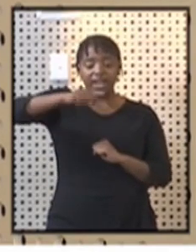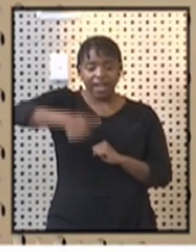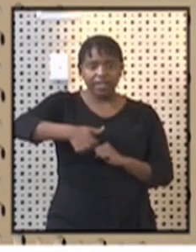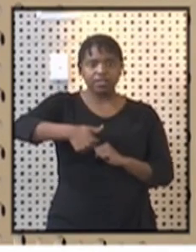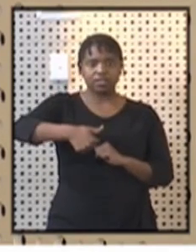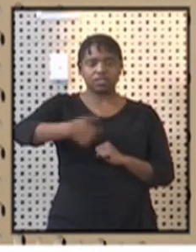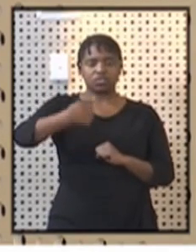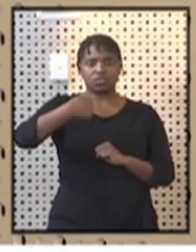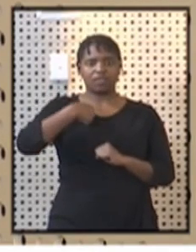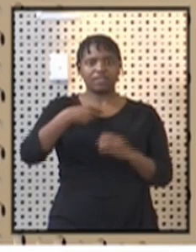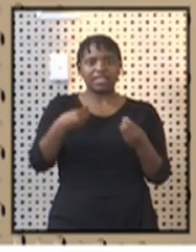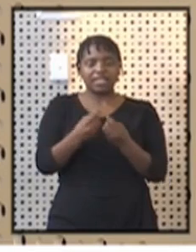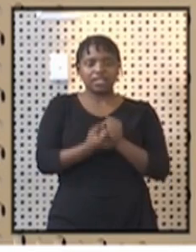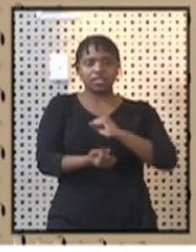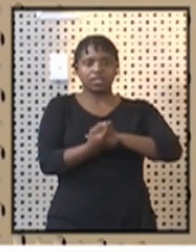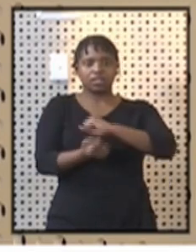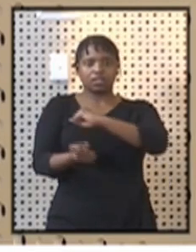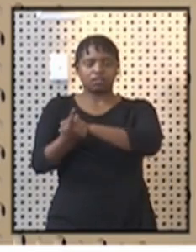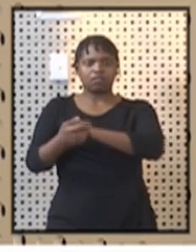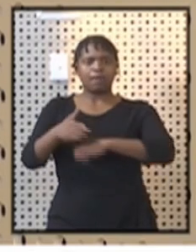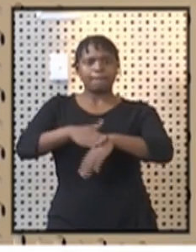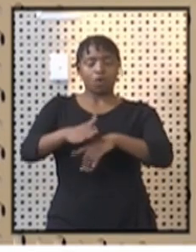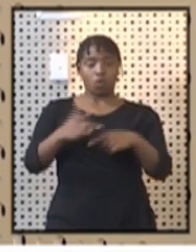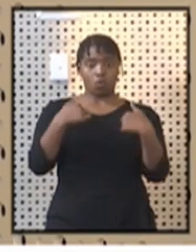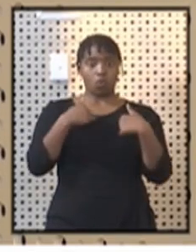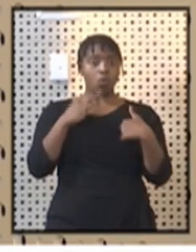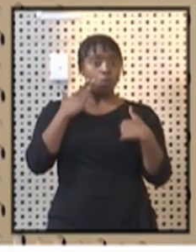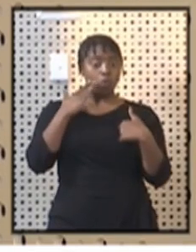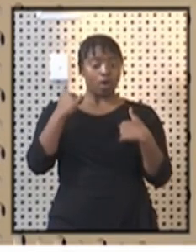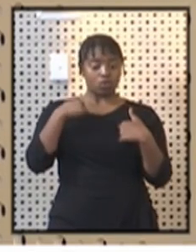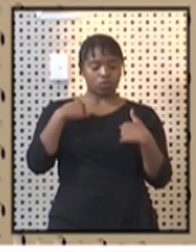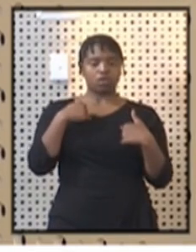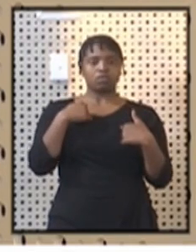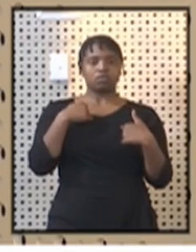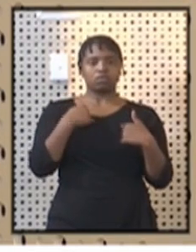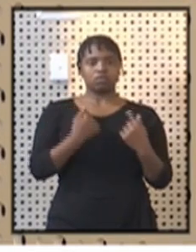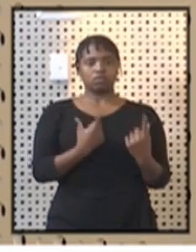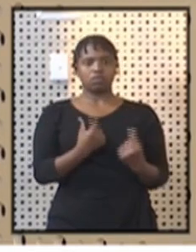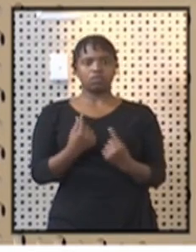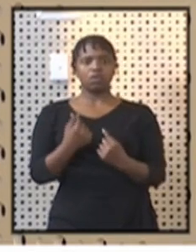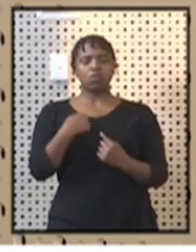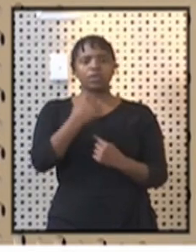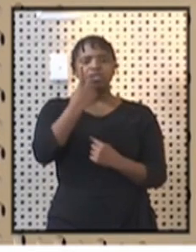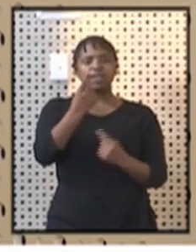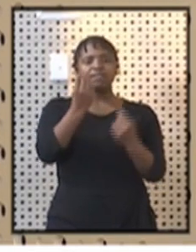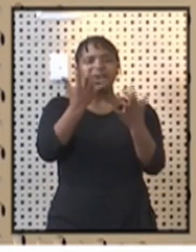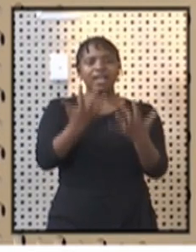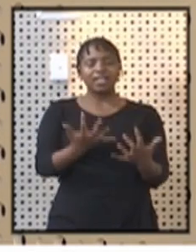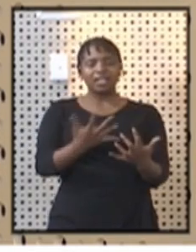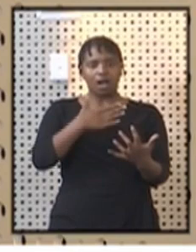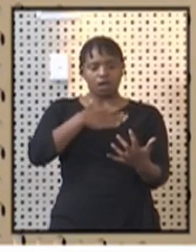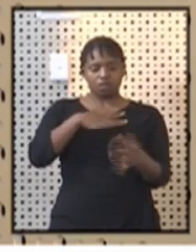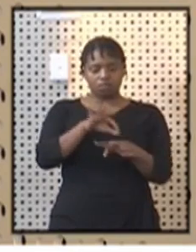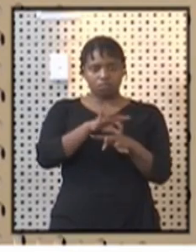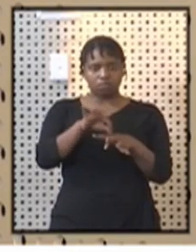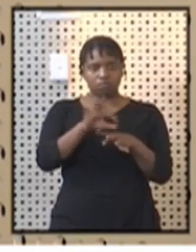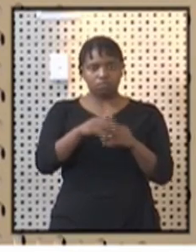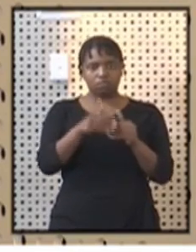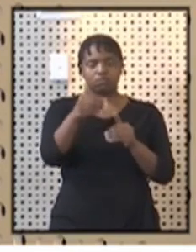of activities, especially for us when we go to that round. We'll be looking at financing our recovery plan.